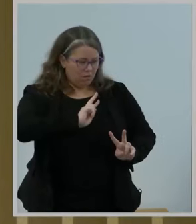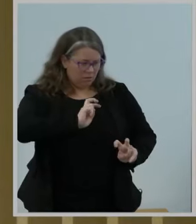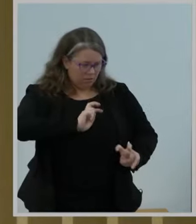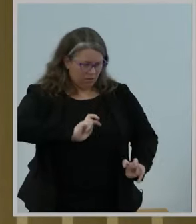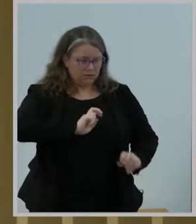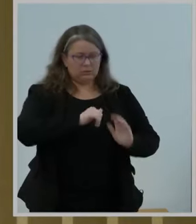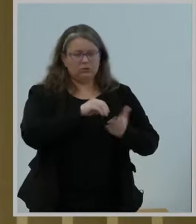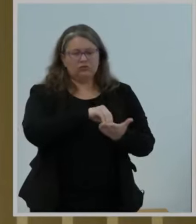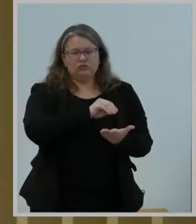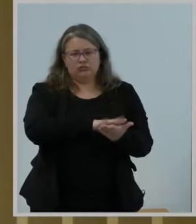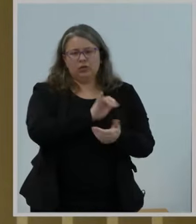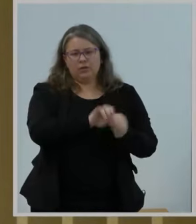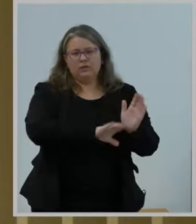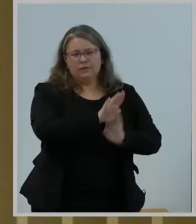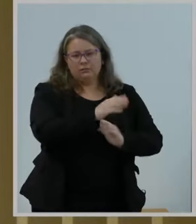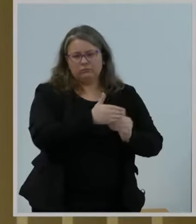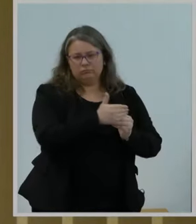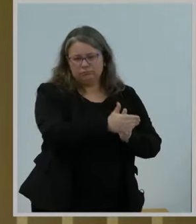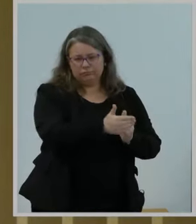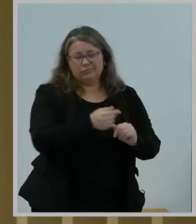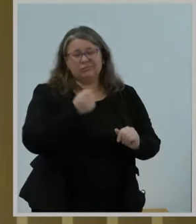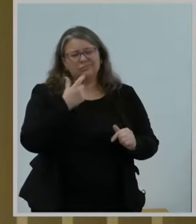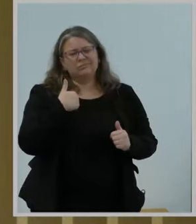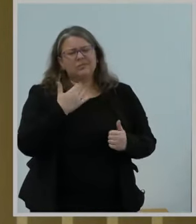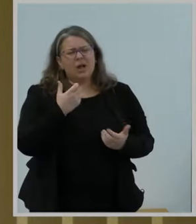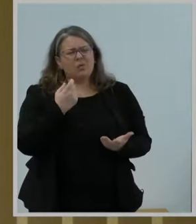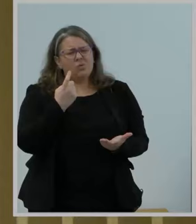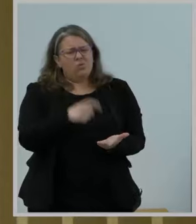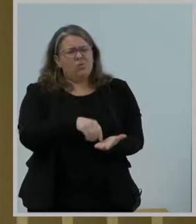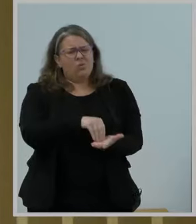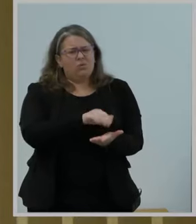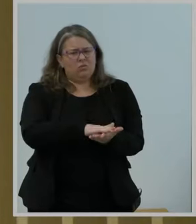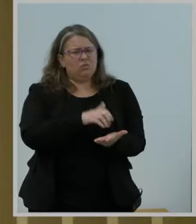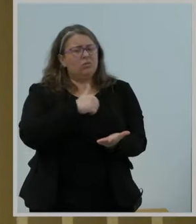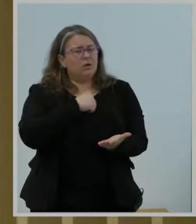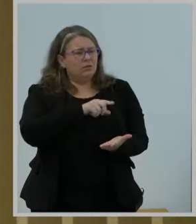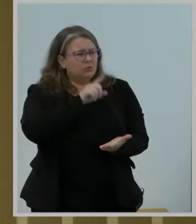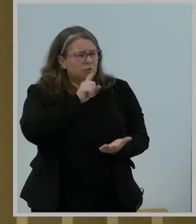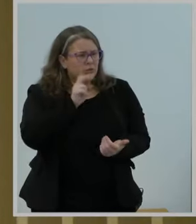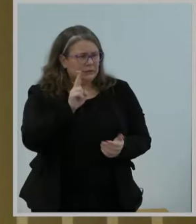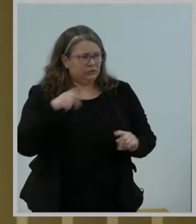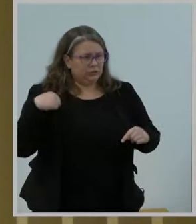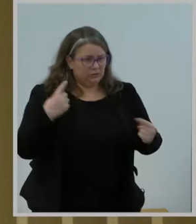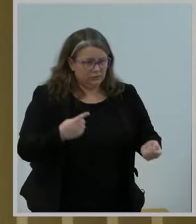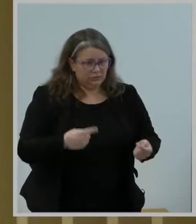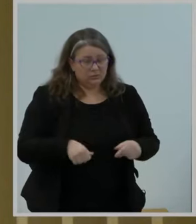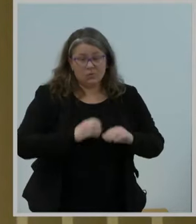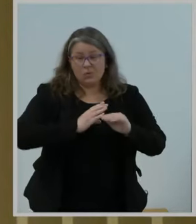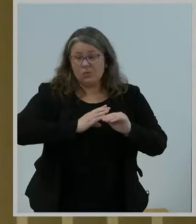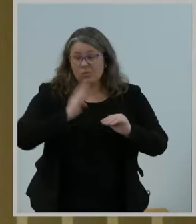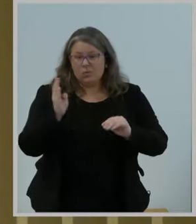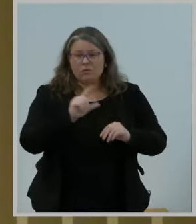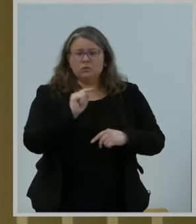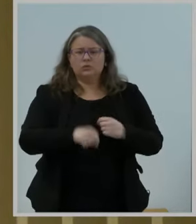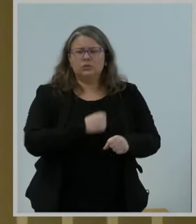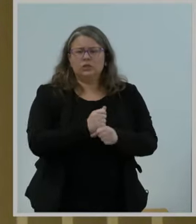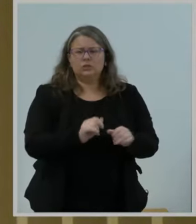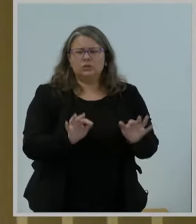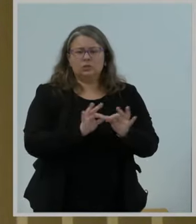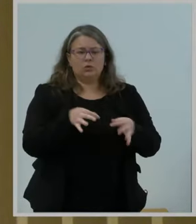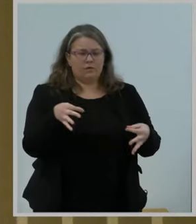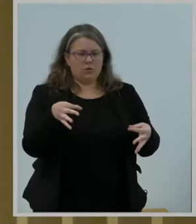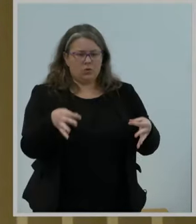But I note that there is a real history here as well, right? Over the more than 20 years of courts reviewing this